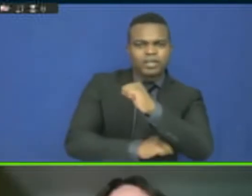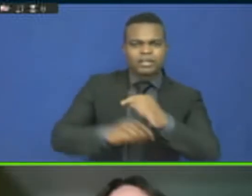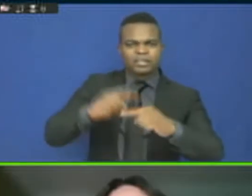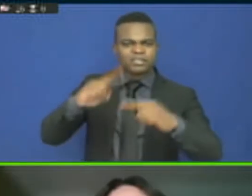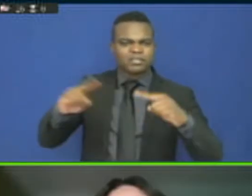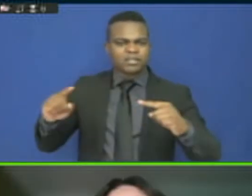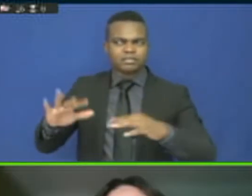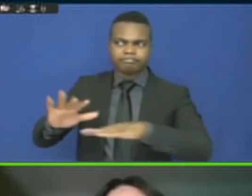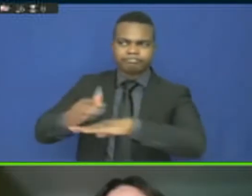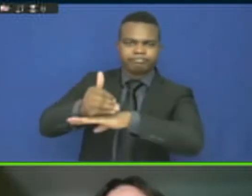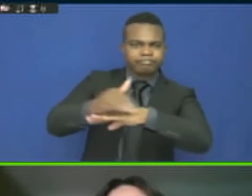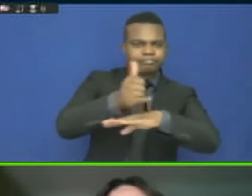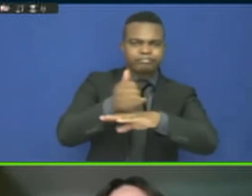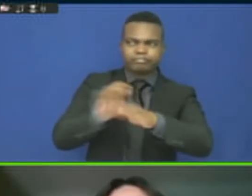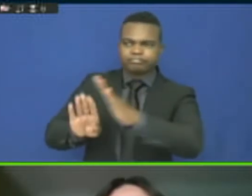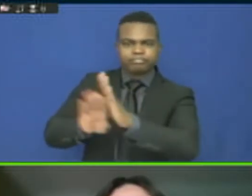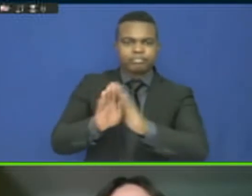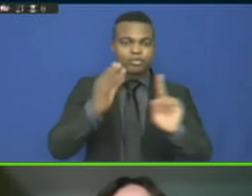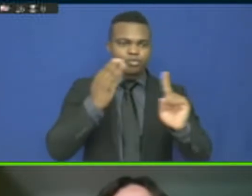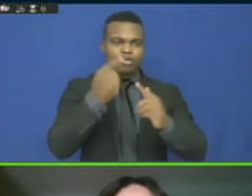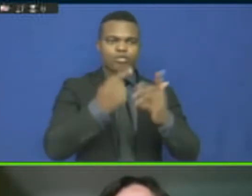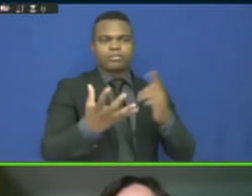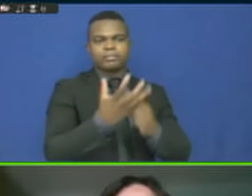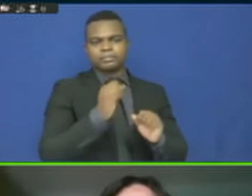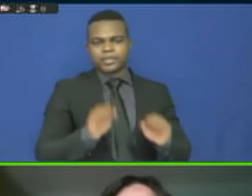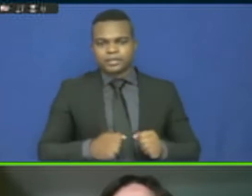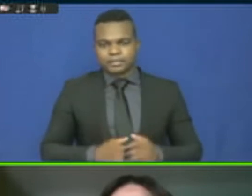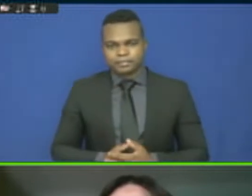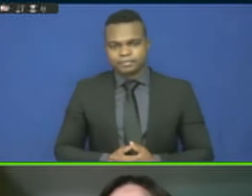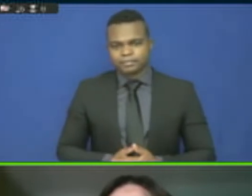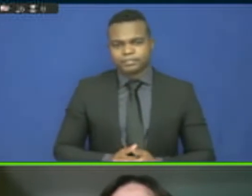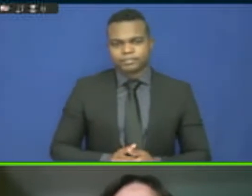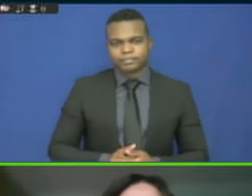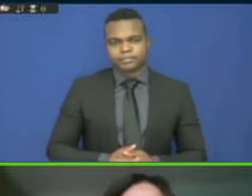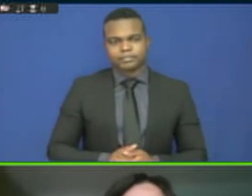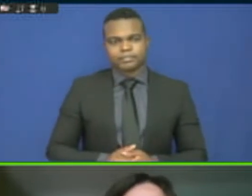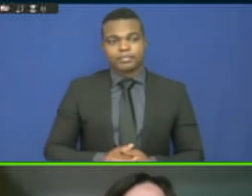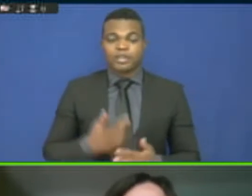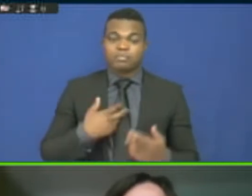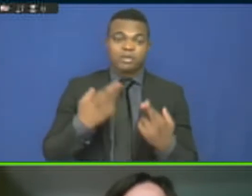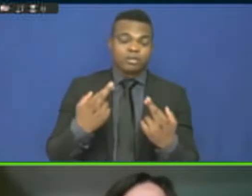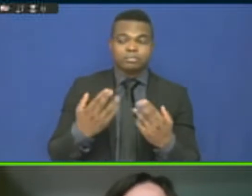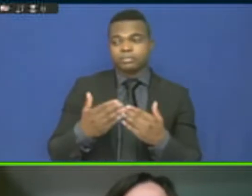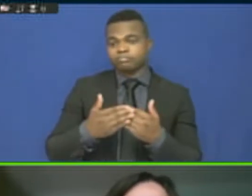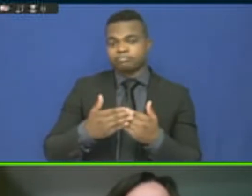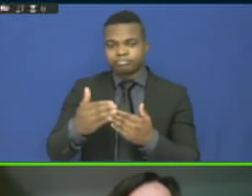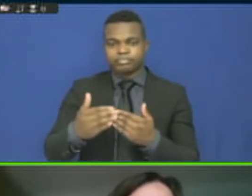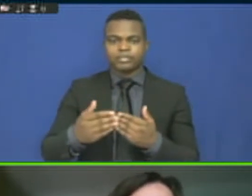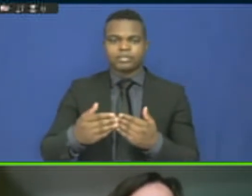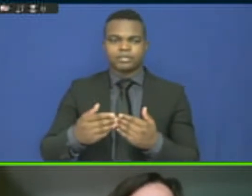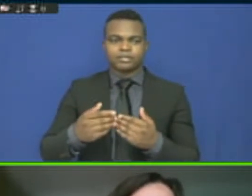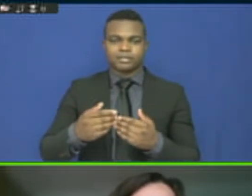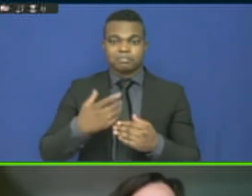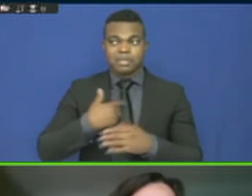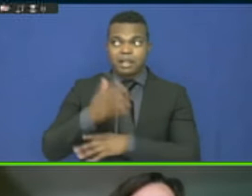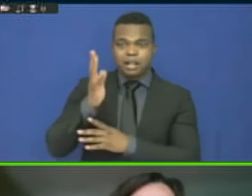development. So I hope that I have not gone over time, but I really needed to underline that